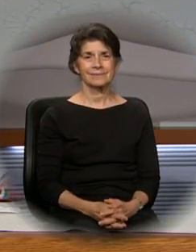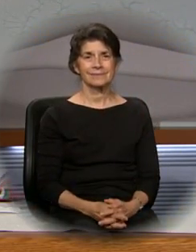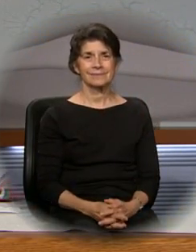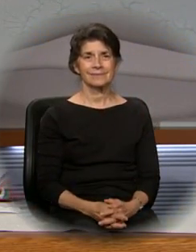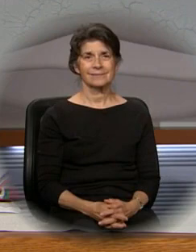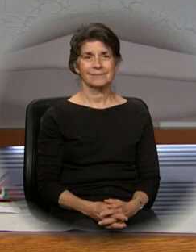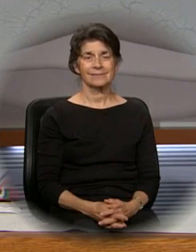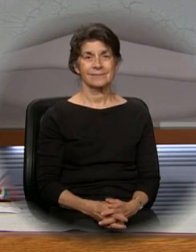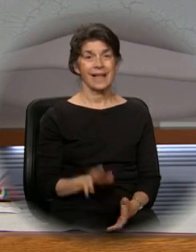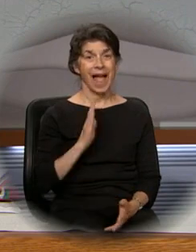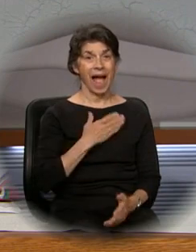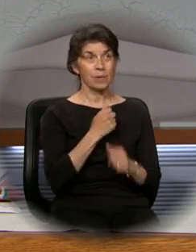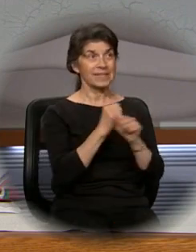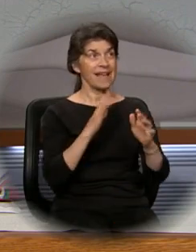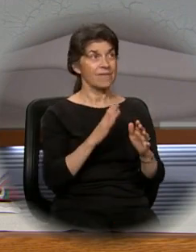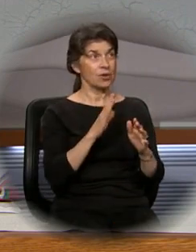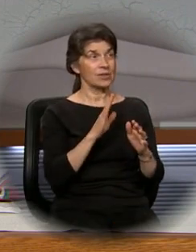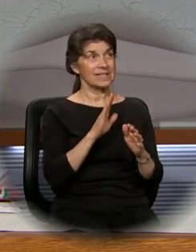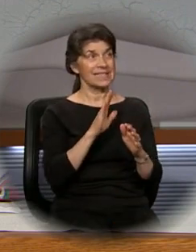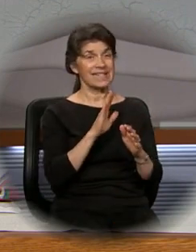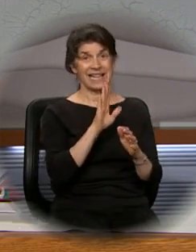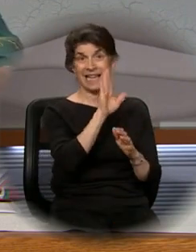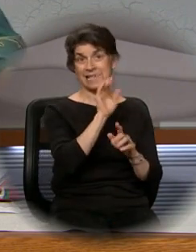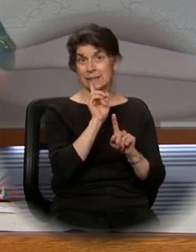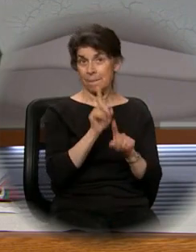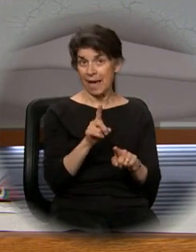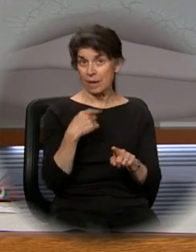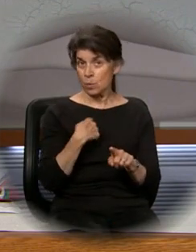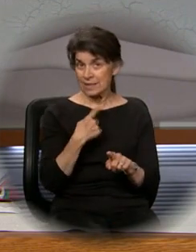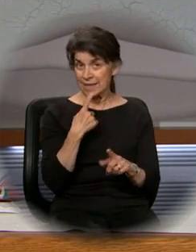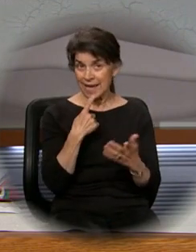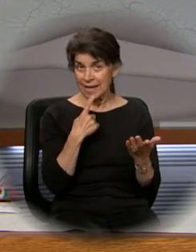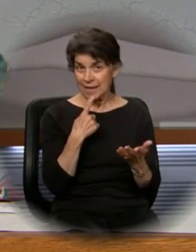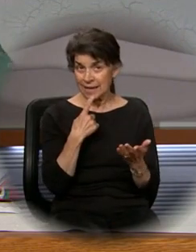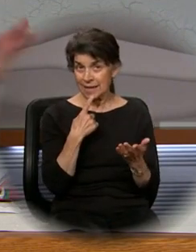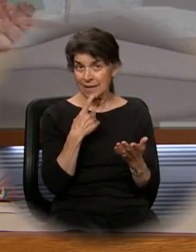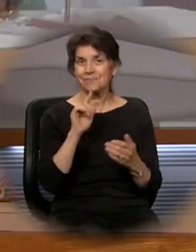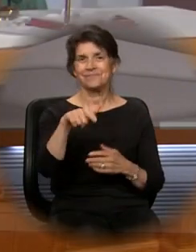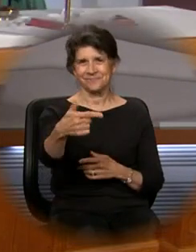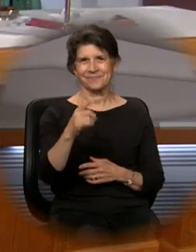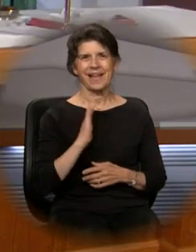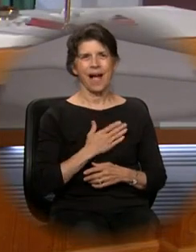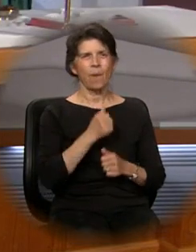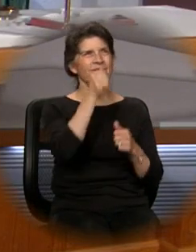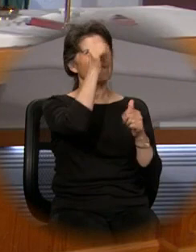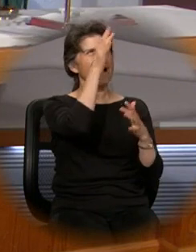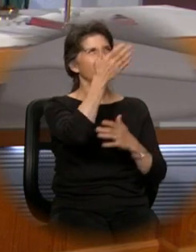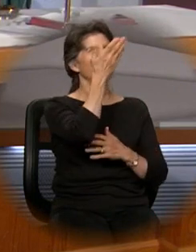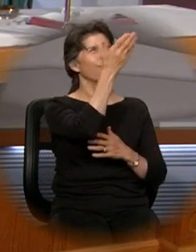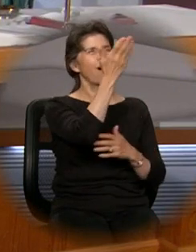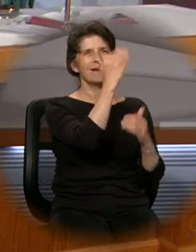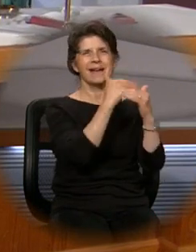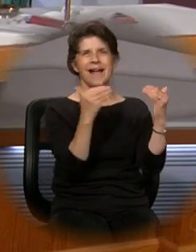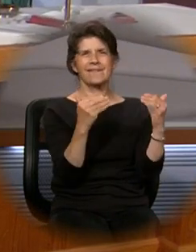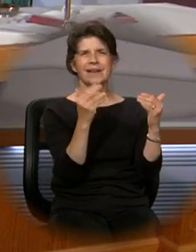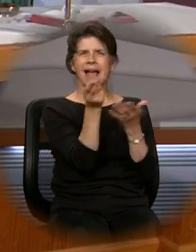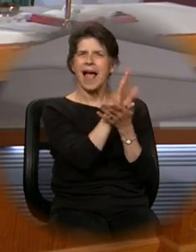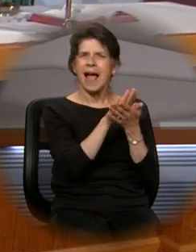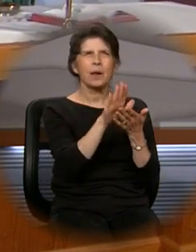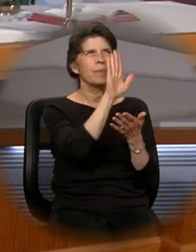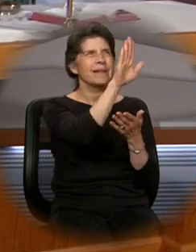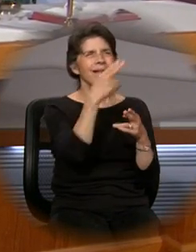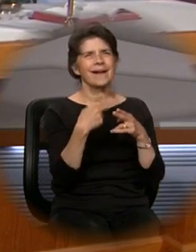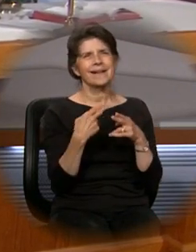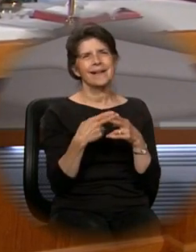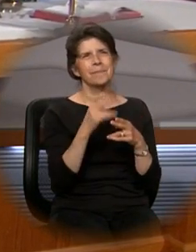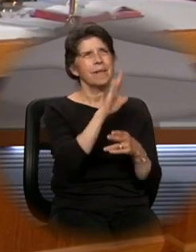At our Savior's command and formed by divine teaching, we dare to say, Our Father, who art in heaven, hallowed be